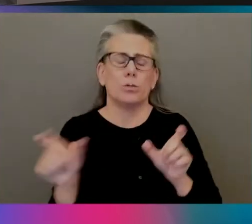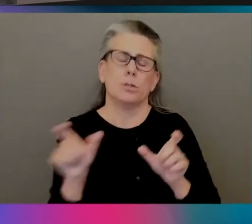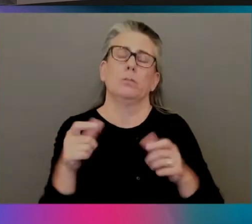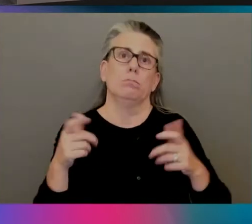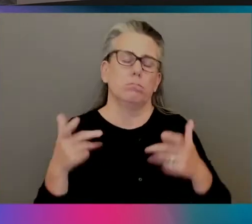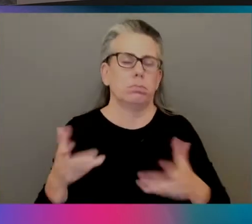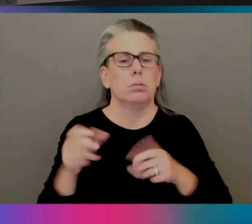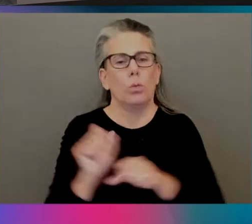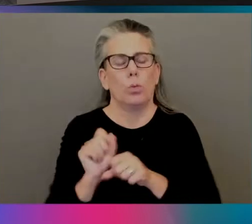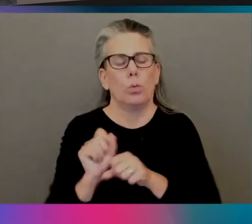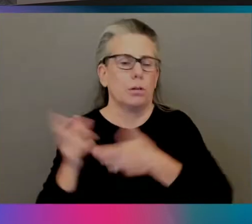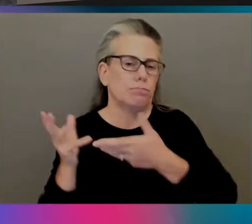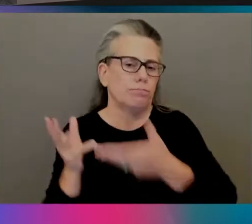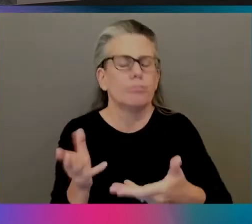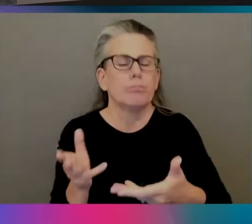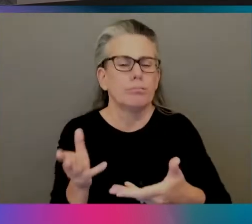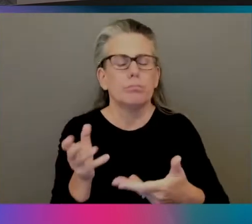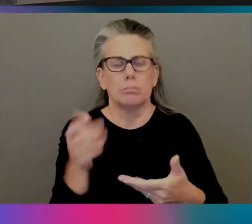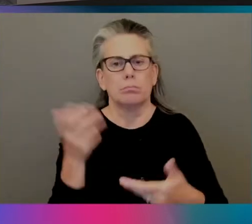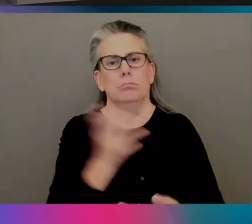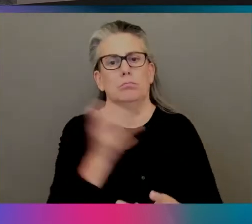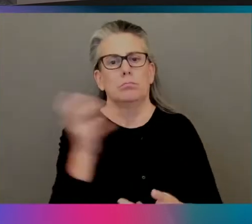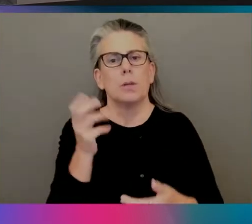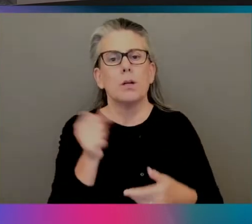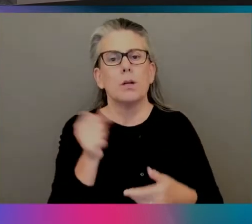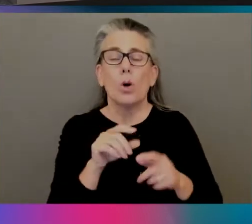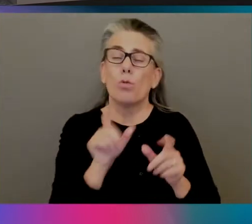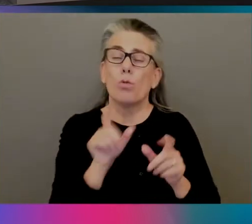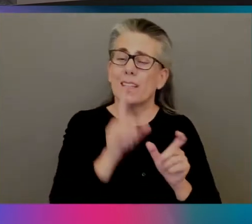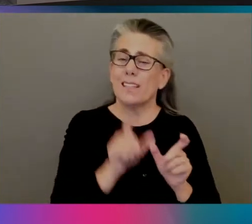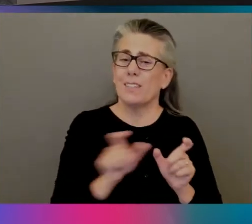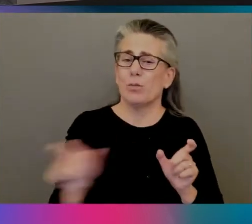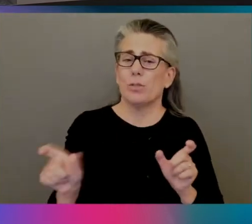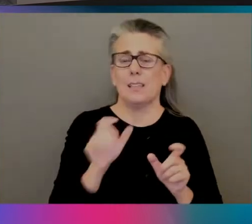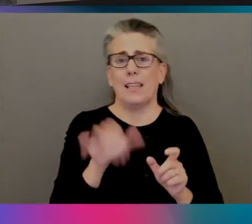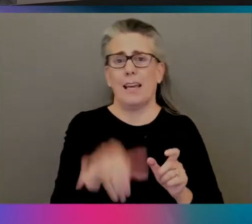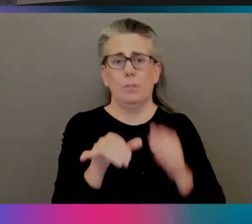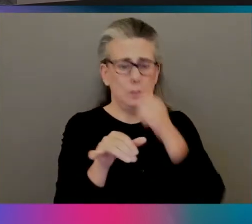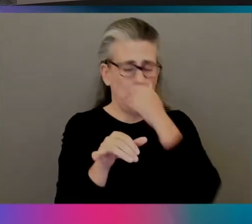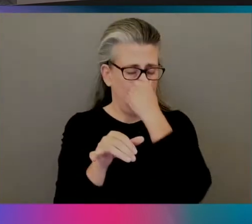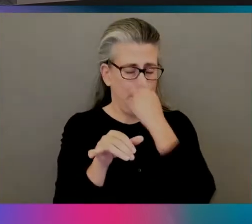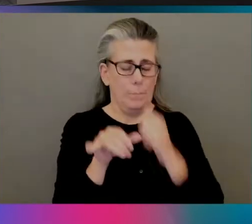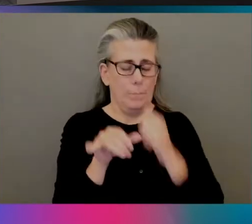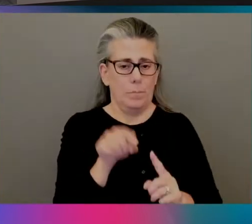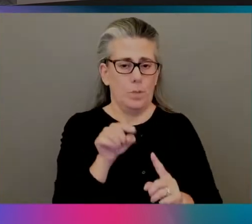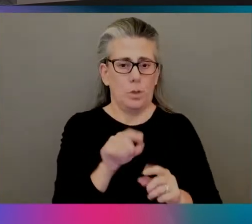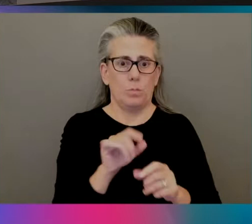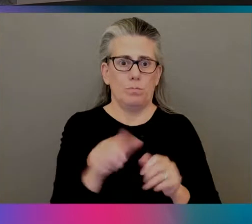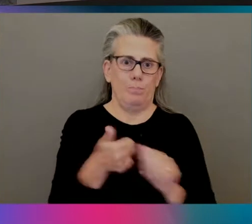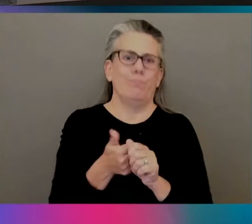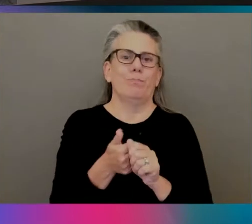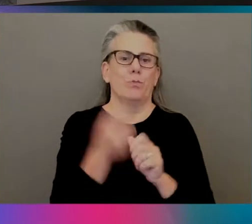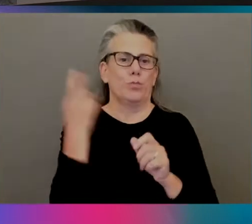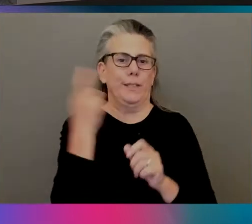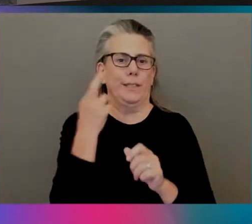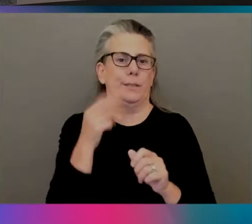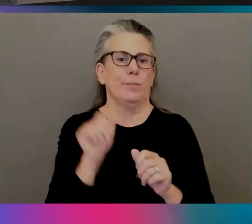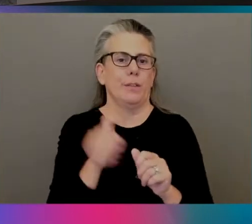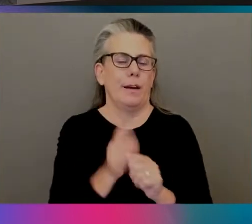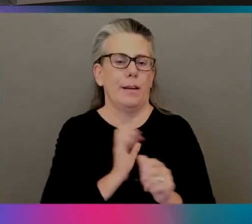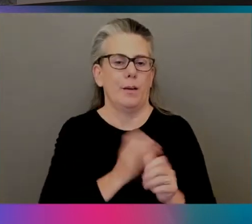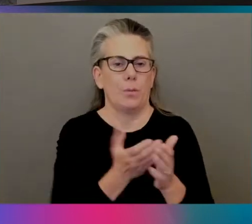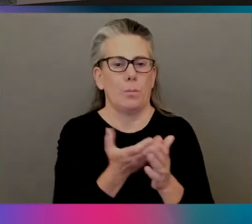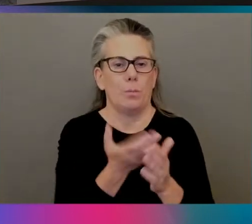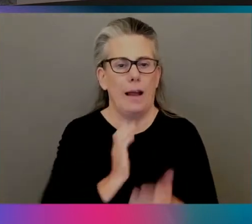Until very recently, inference was the driving force behind ML compute spend. And the change there is that there's kind of new